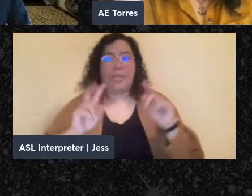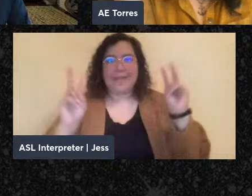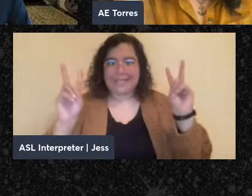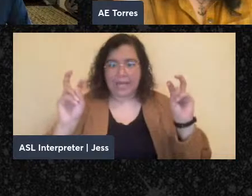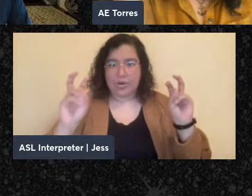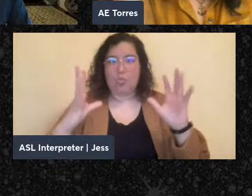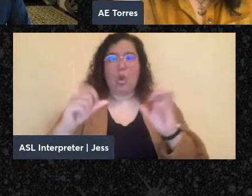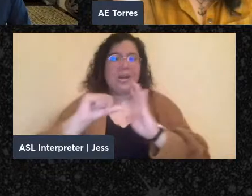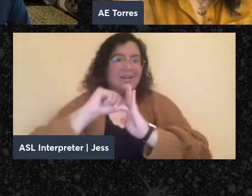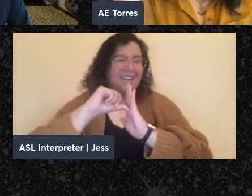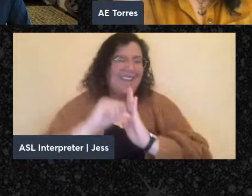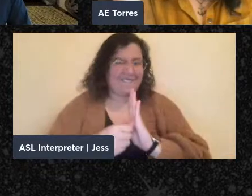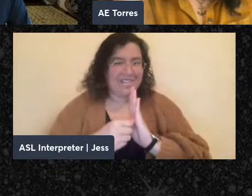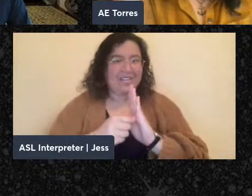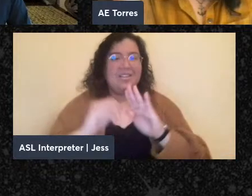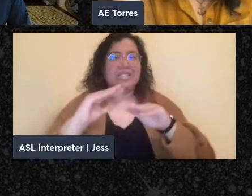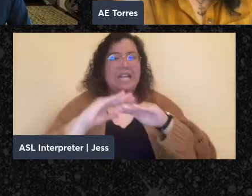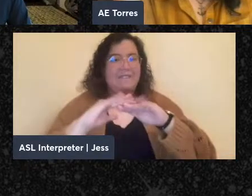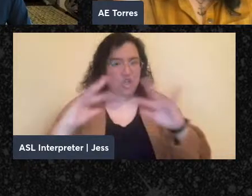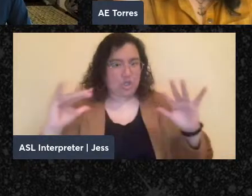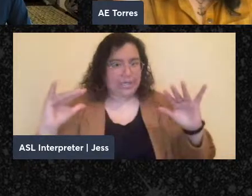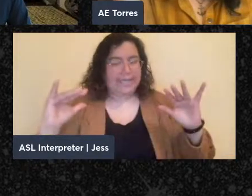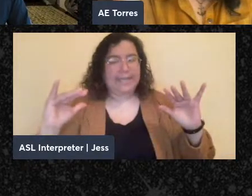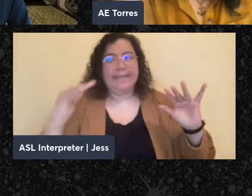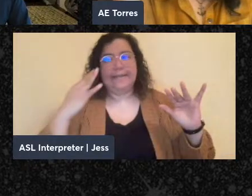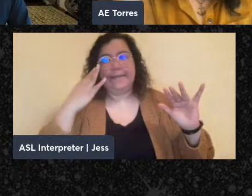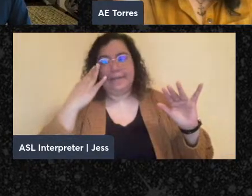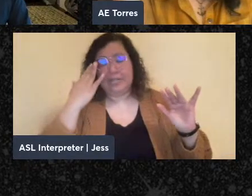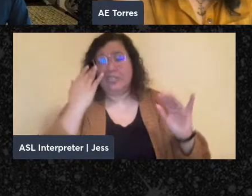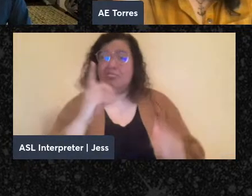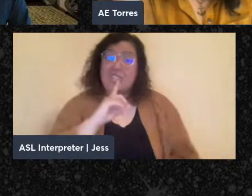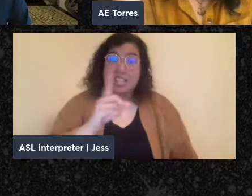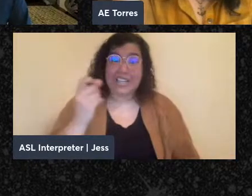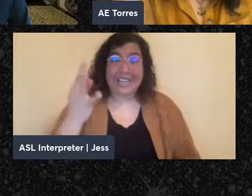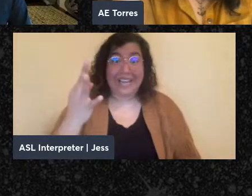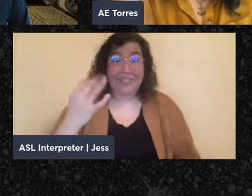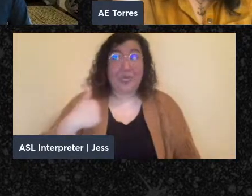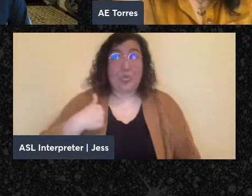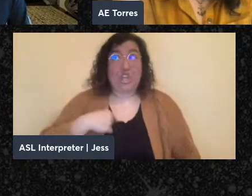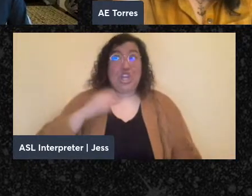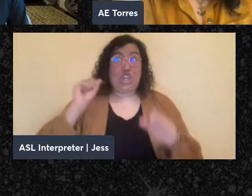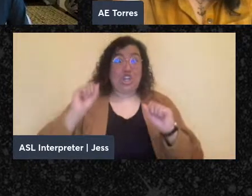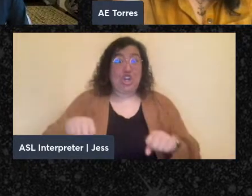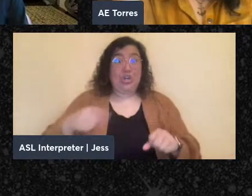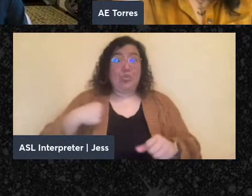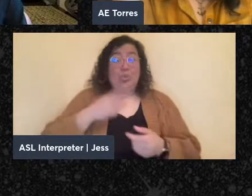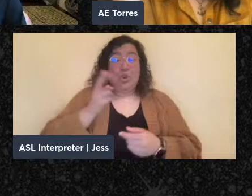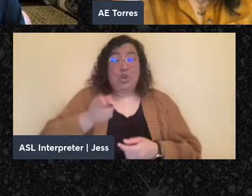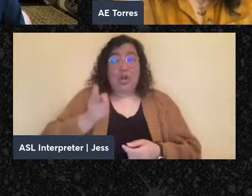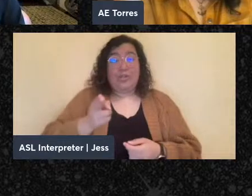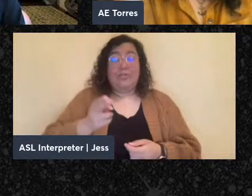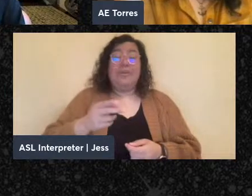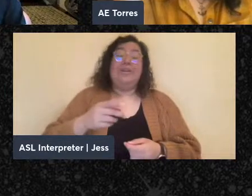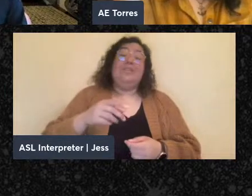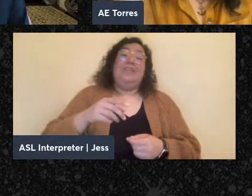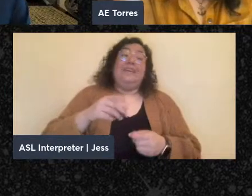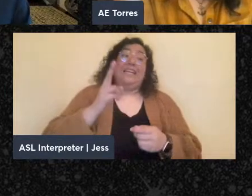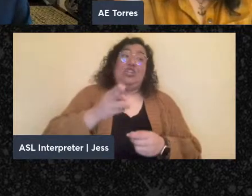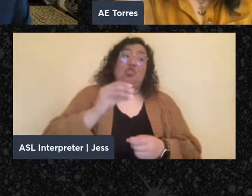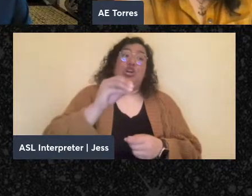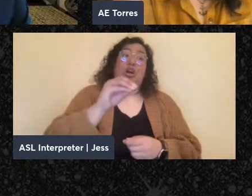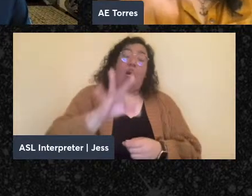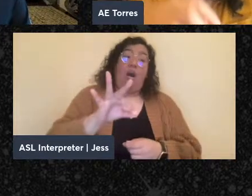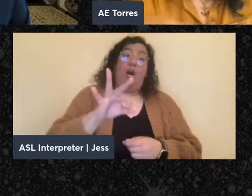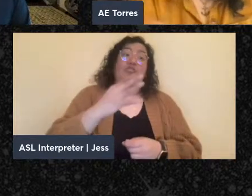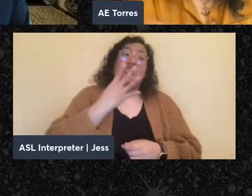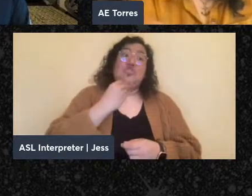emphasize the diversity. In fact, if we had had our way, I think it would have been called Histories of Jewish Anarchisms, plural, but I think the publisher